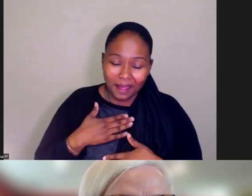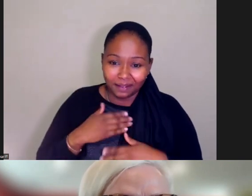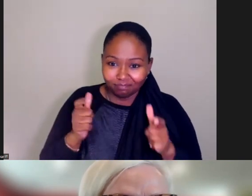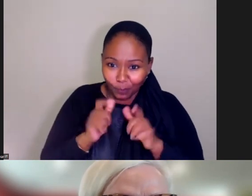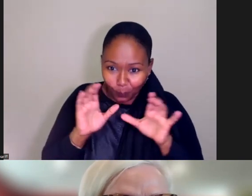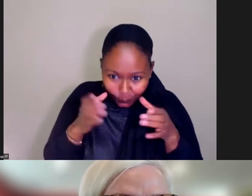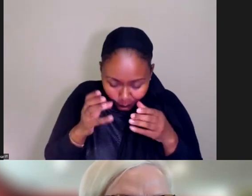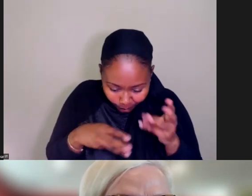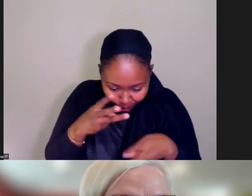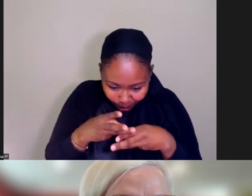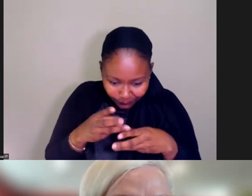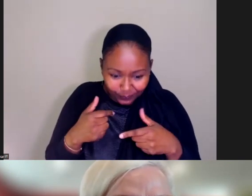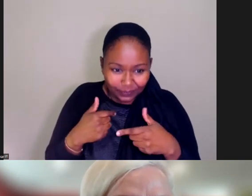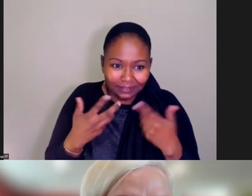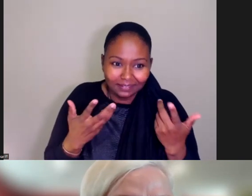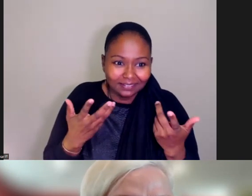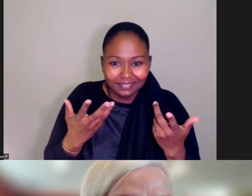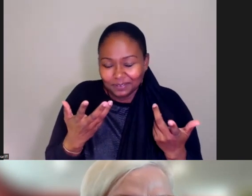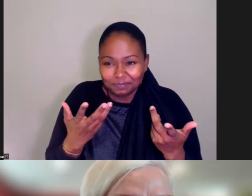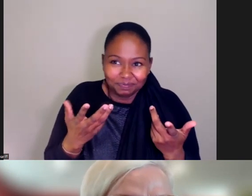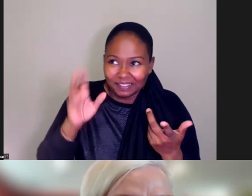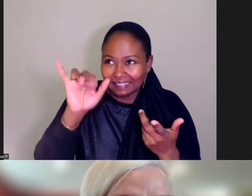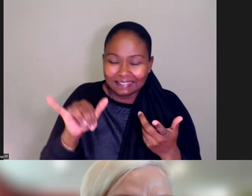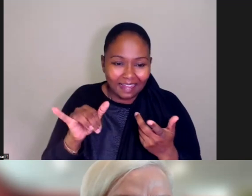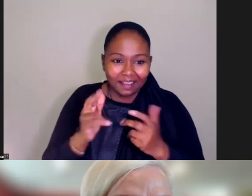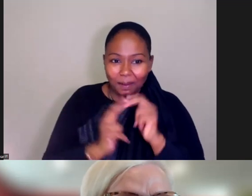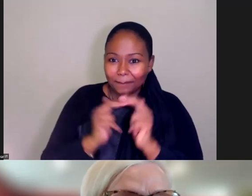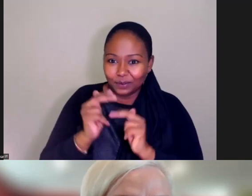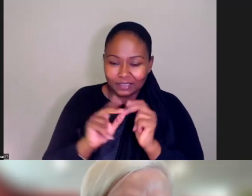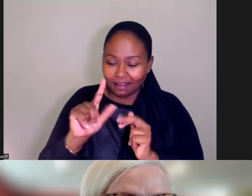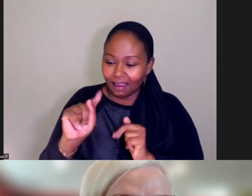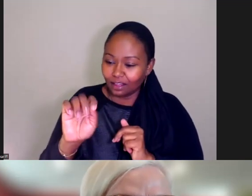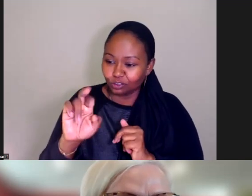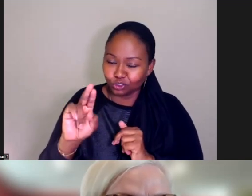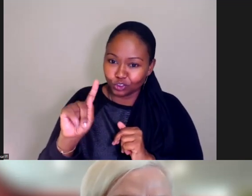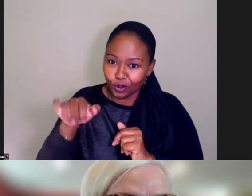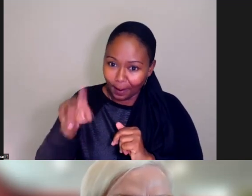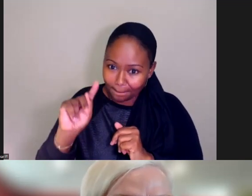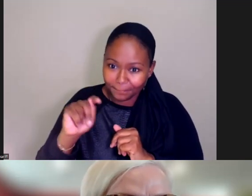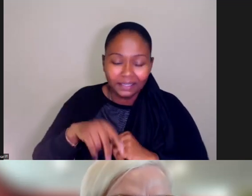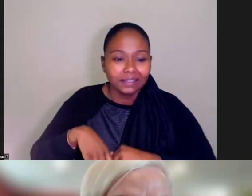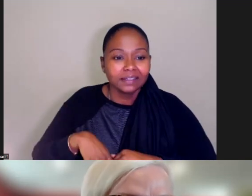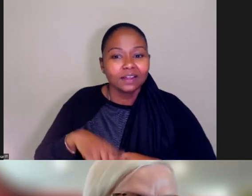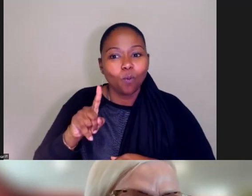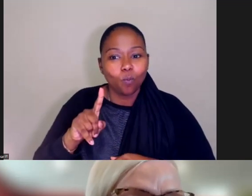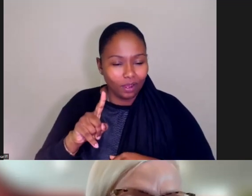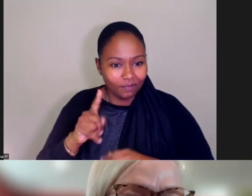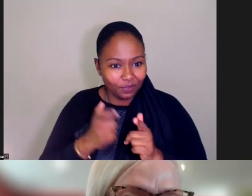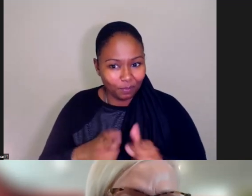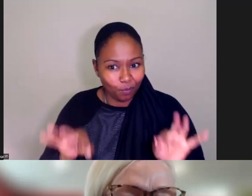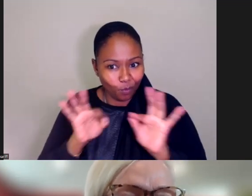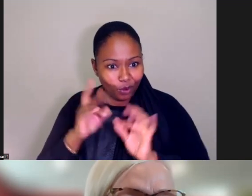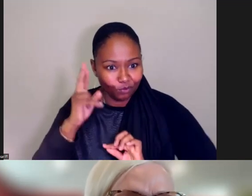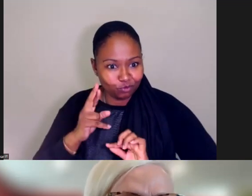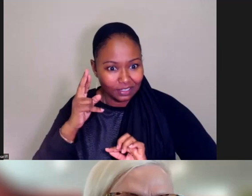here to, to kind of call this like, it's like a, it's like building a startup. Um, the, one of the major reasons the legislature